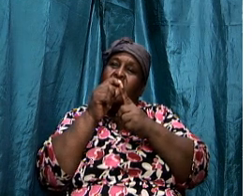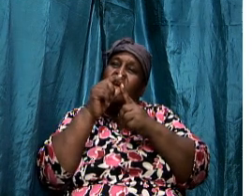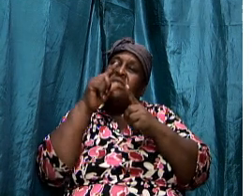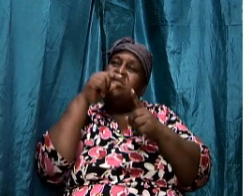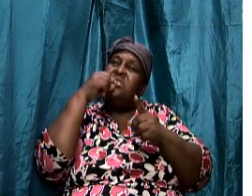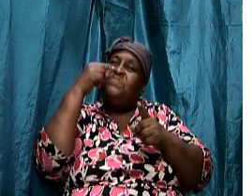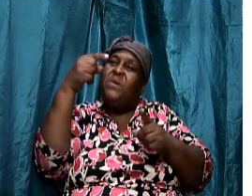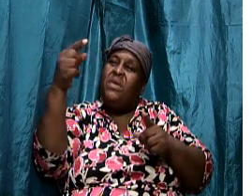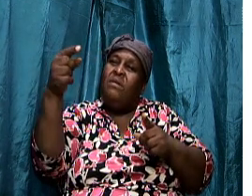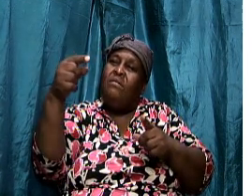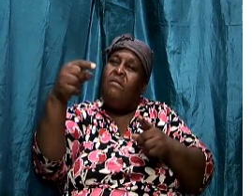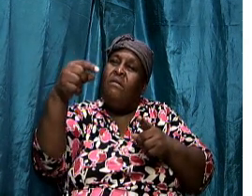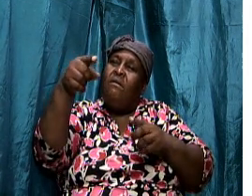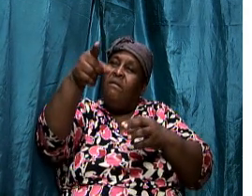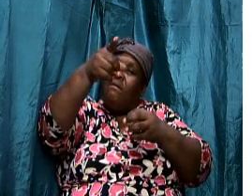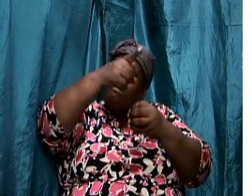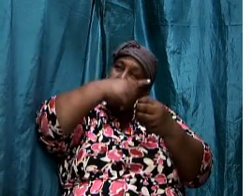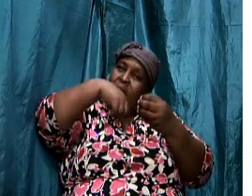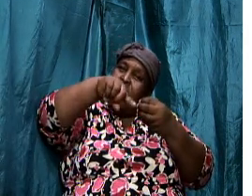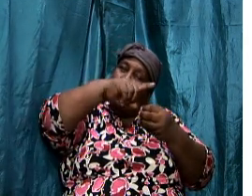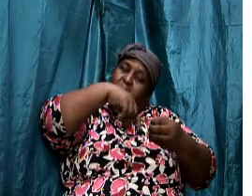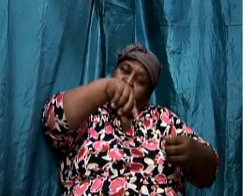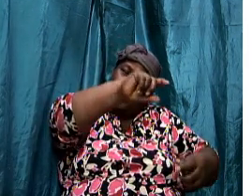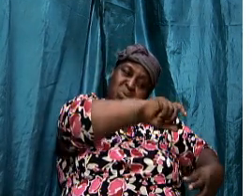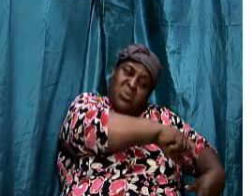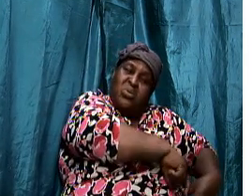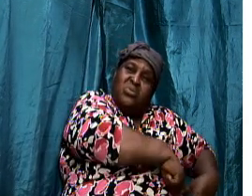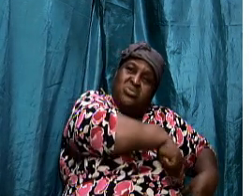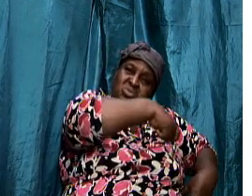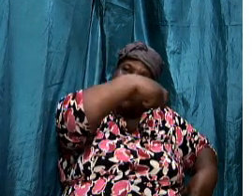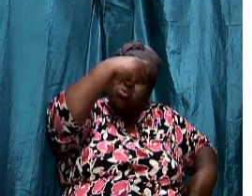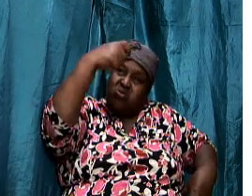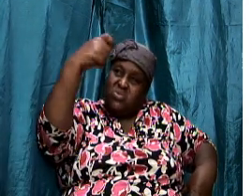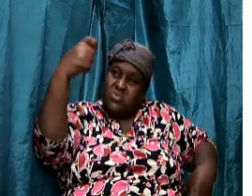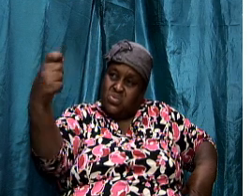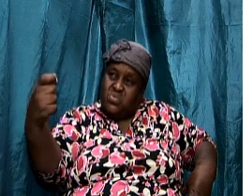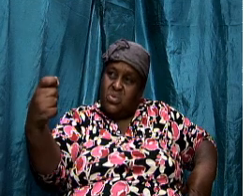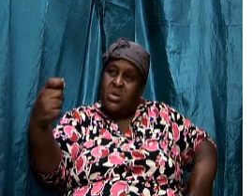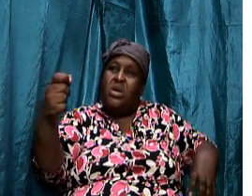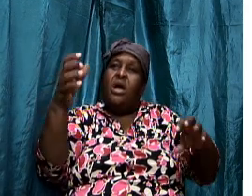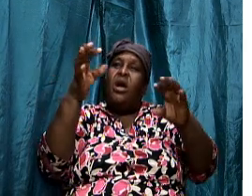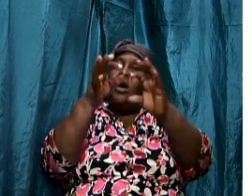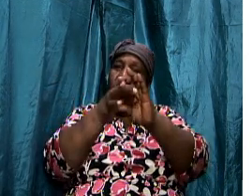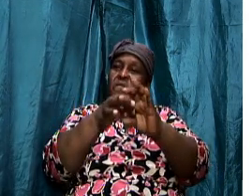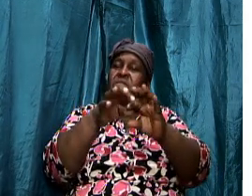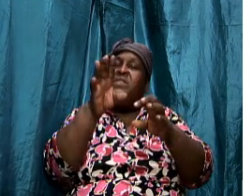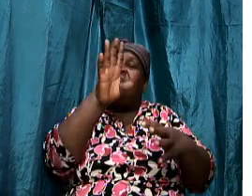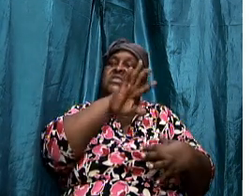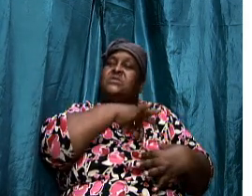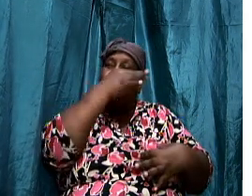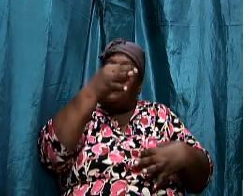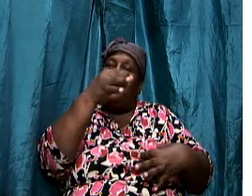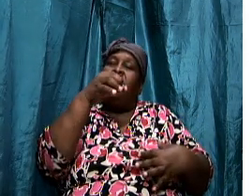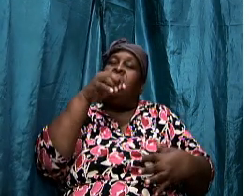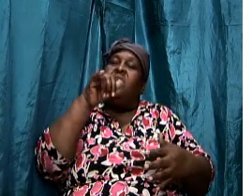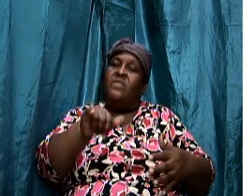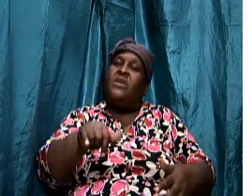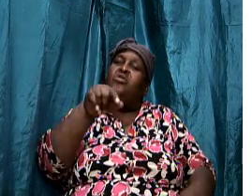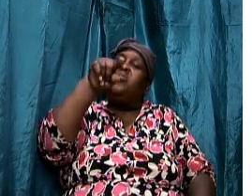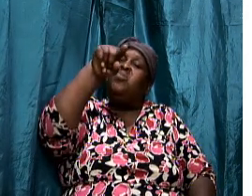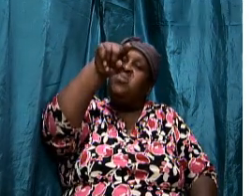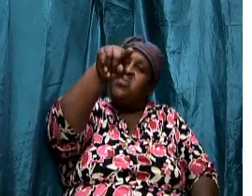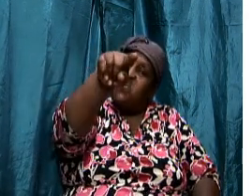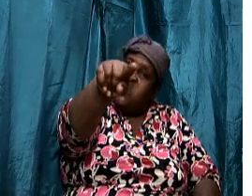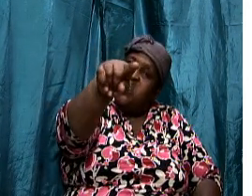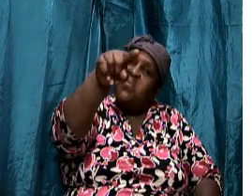the sword of the spirit that you and I are supposed